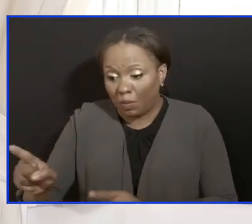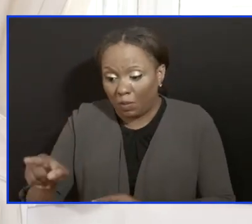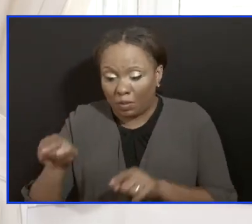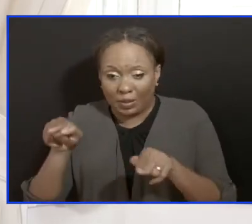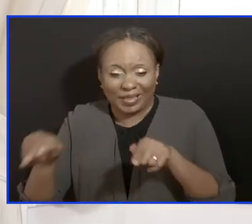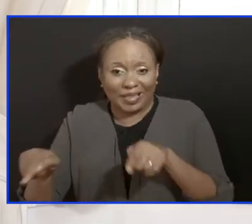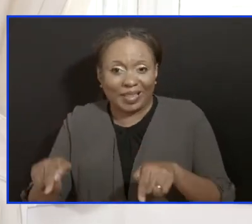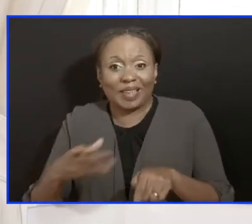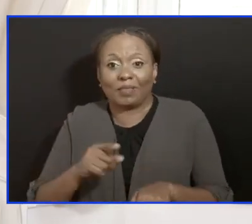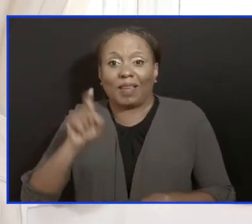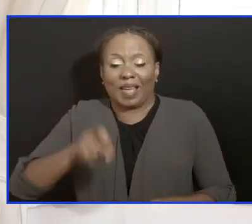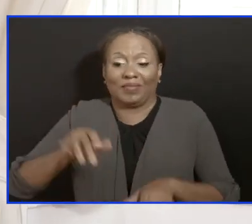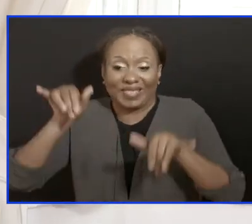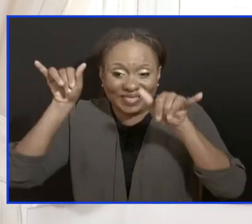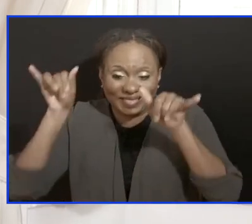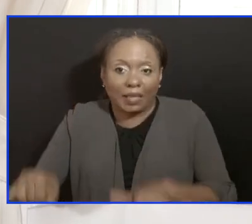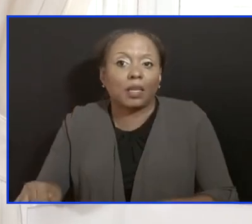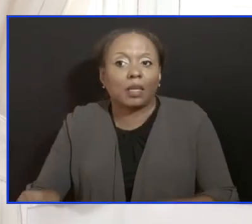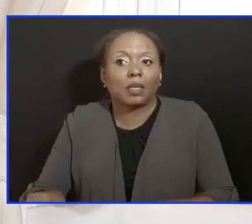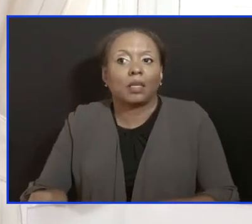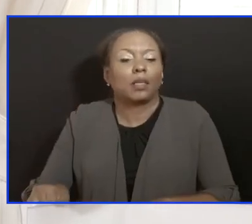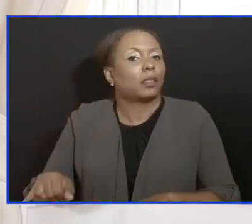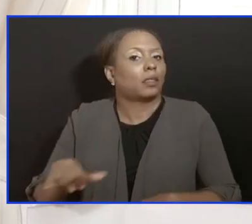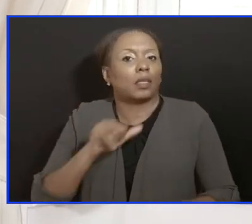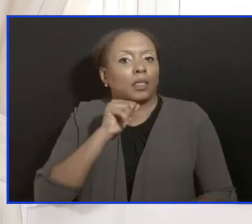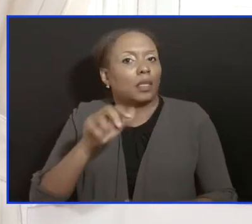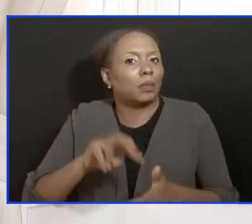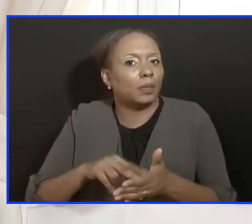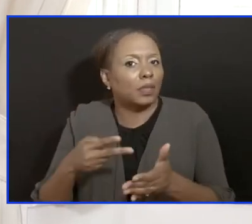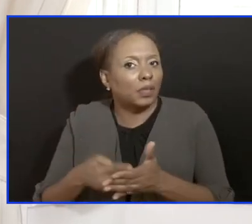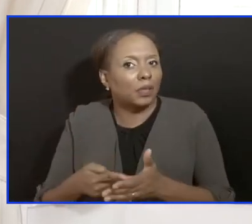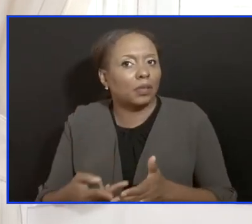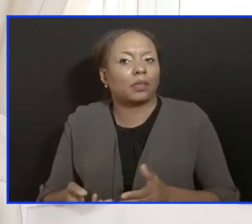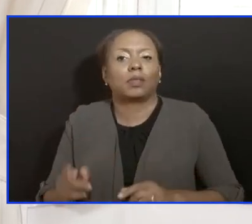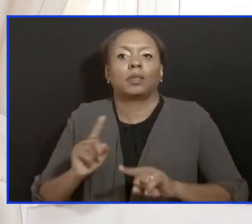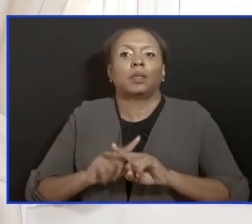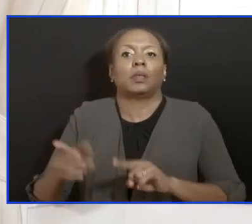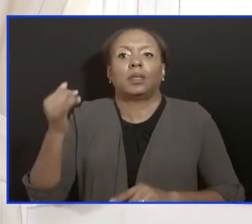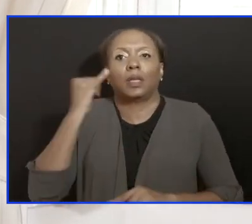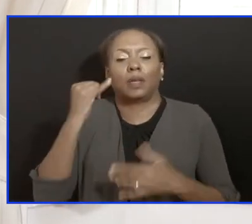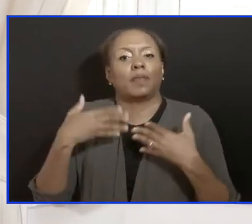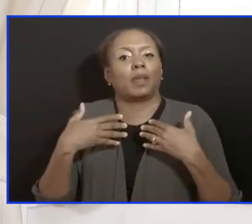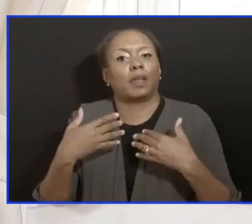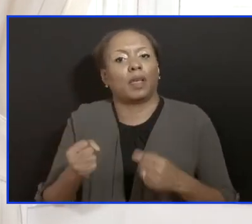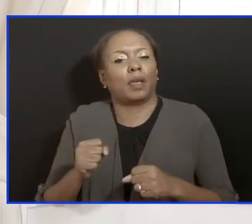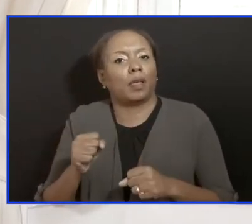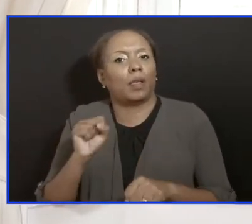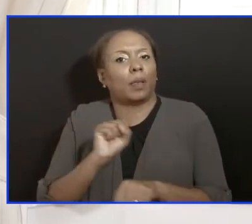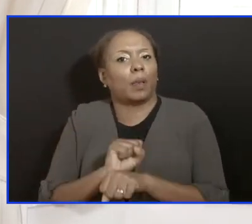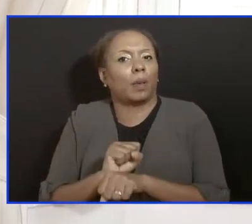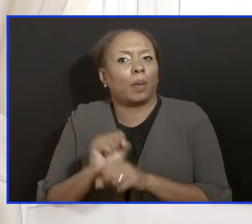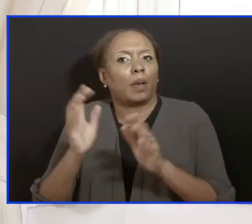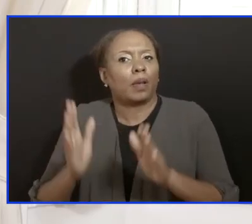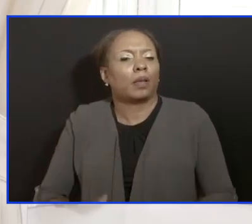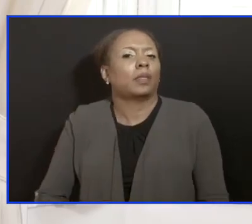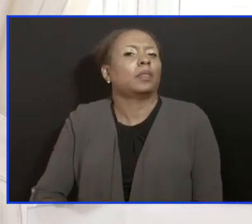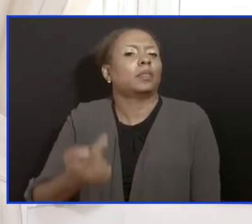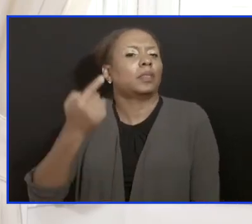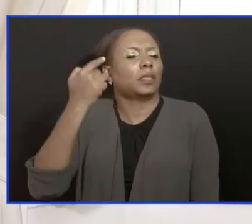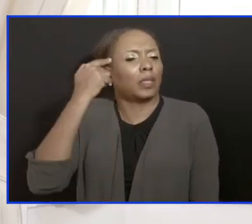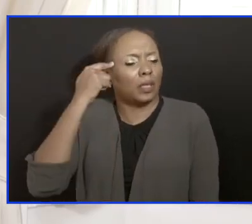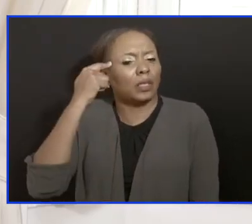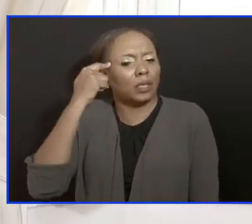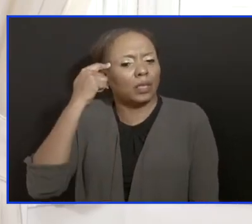being able to have an assessment at the facility is that if the healthcare workers at the facility think that,